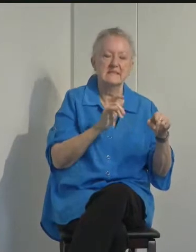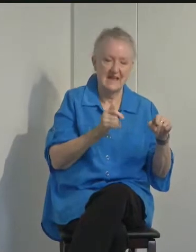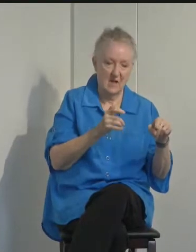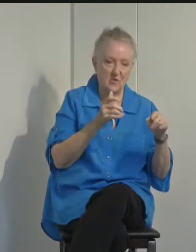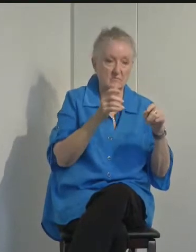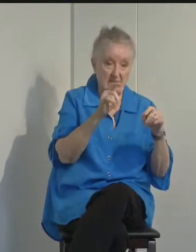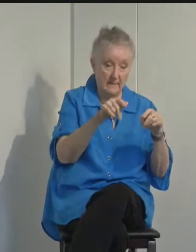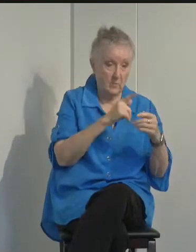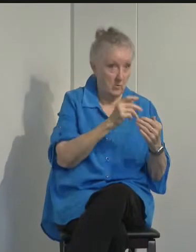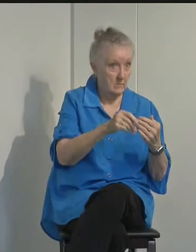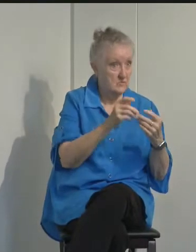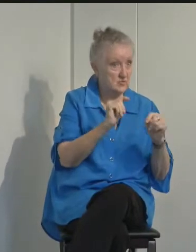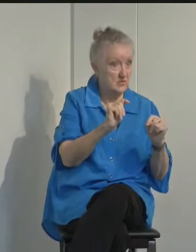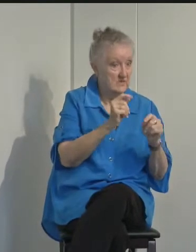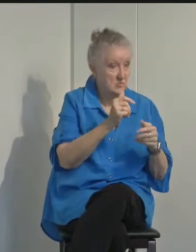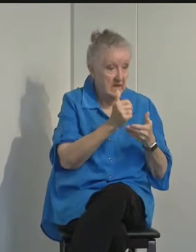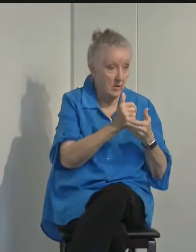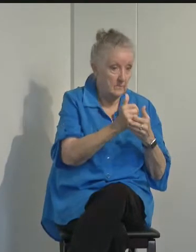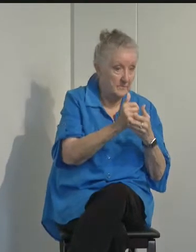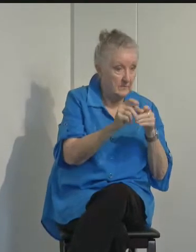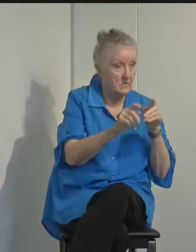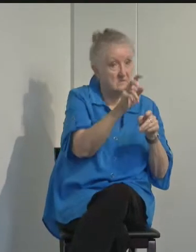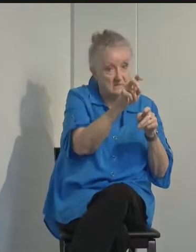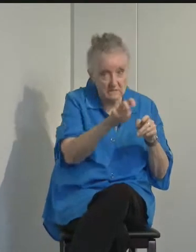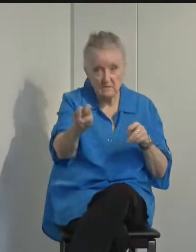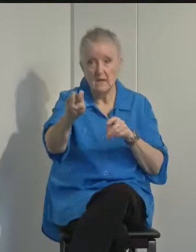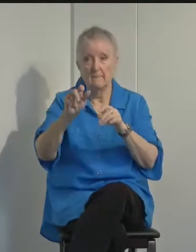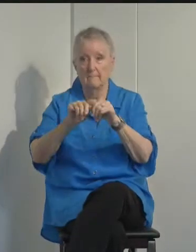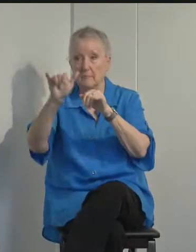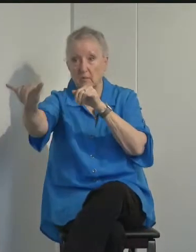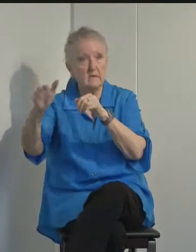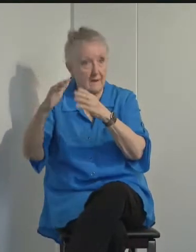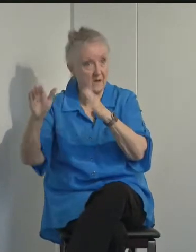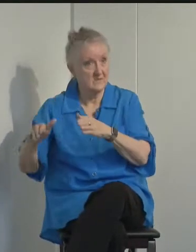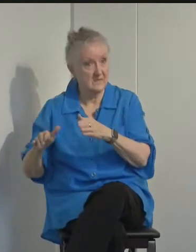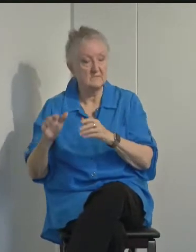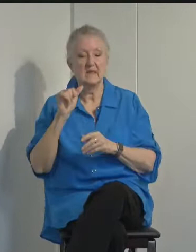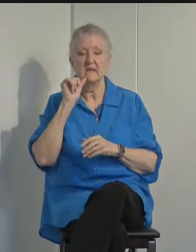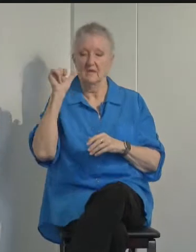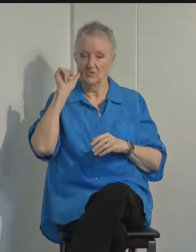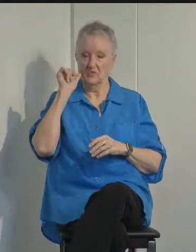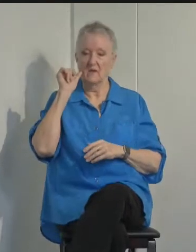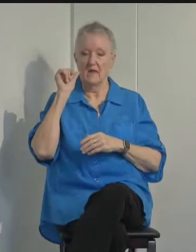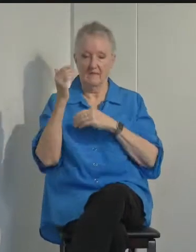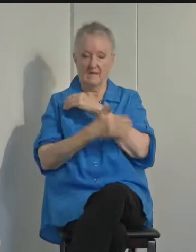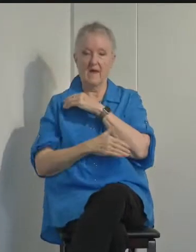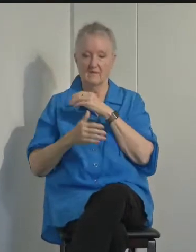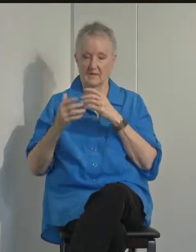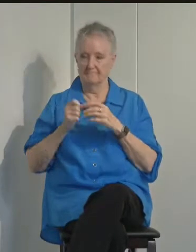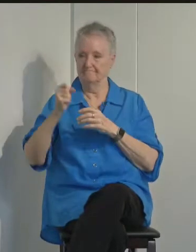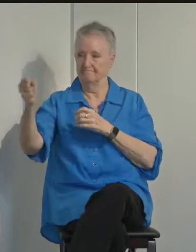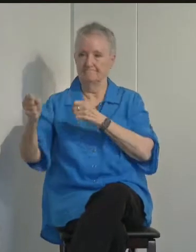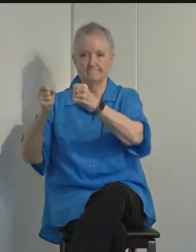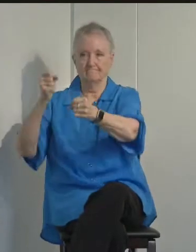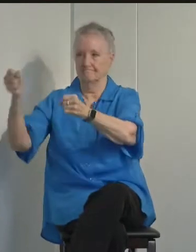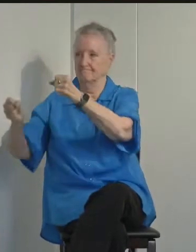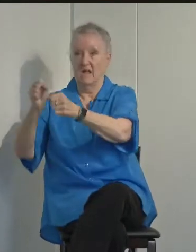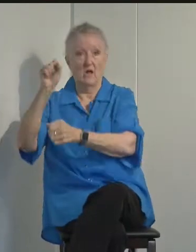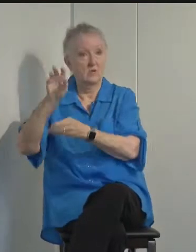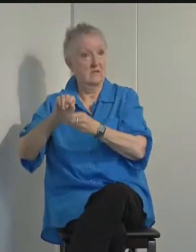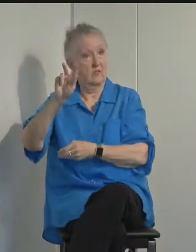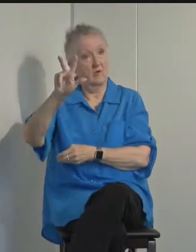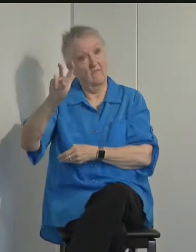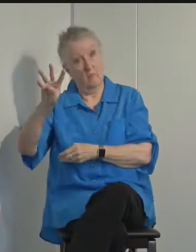into permanent housing. I'm happy to report that as of yesterday, the County has placed 34 people into permanent housing,